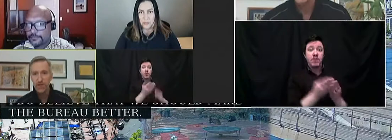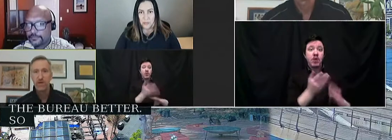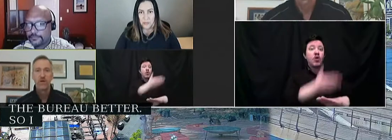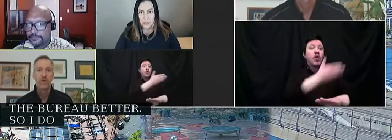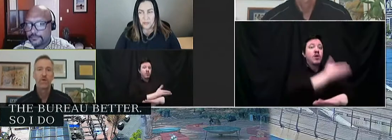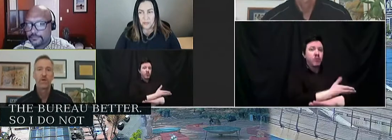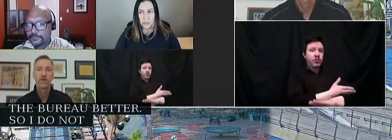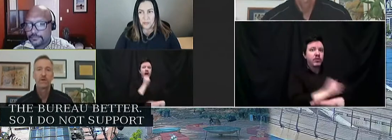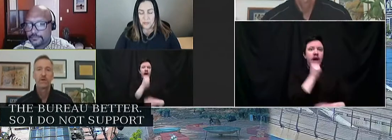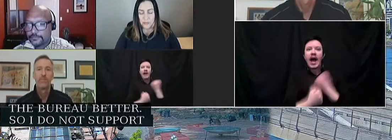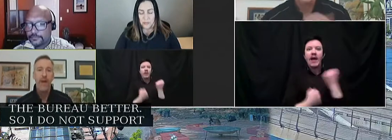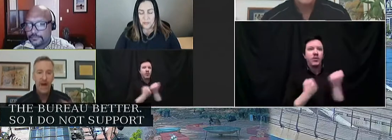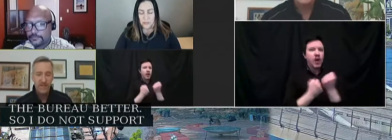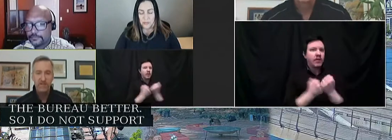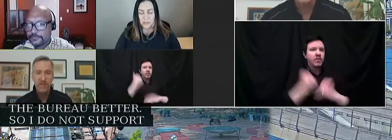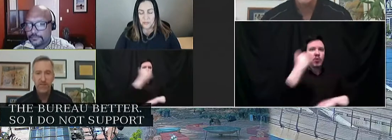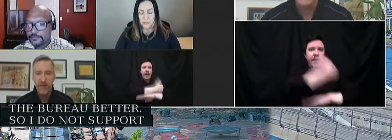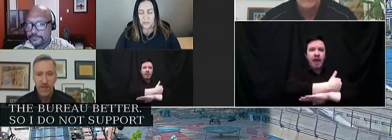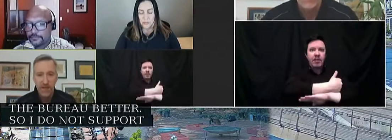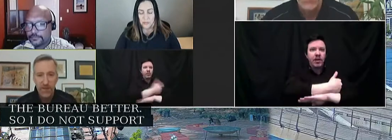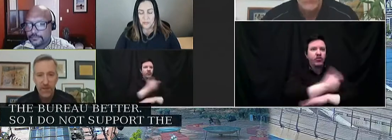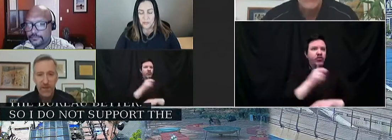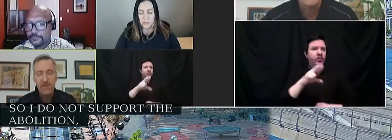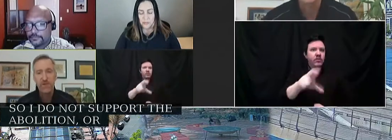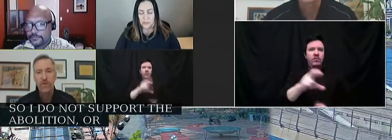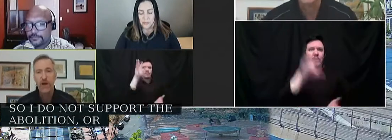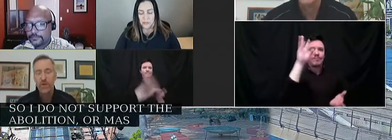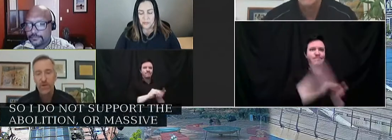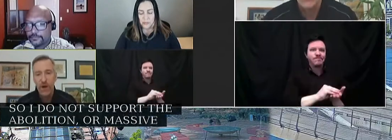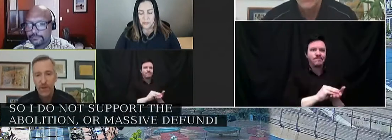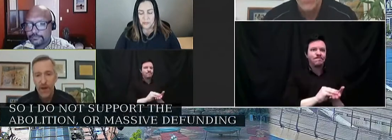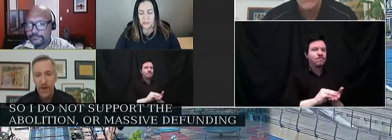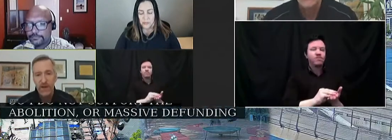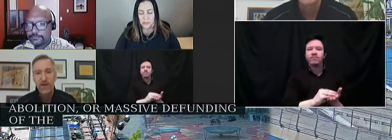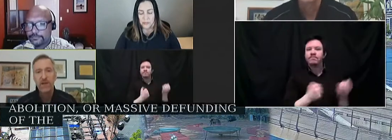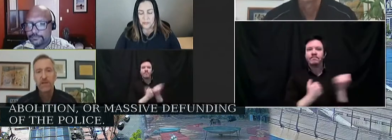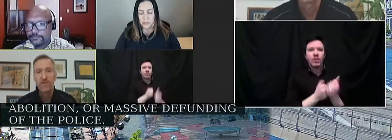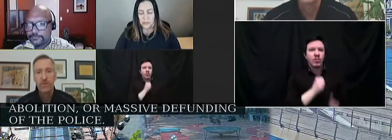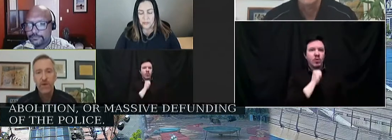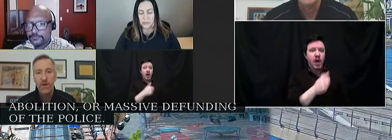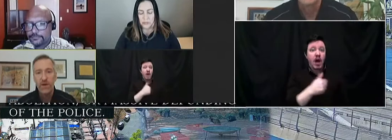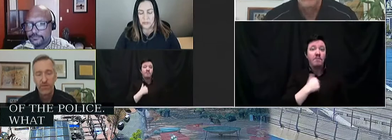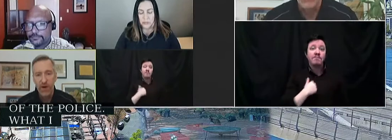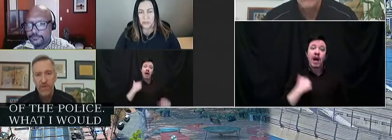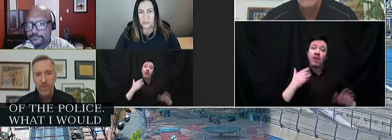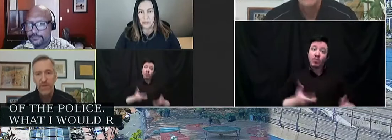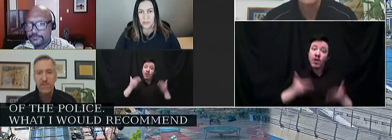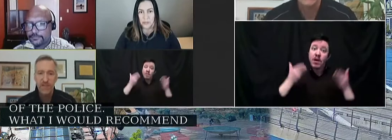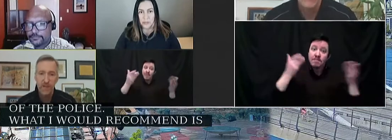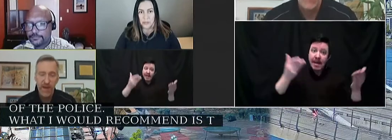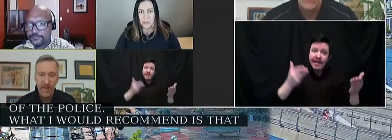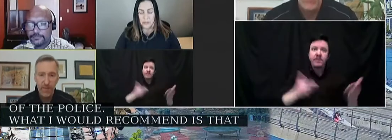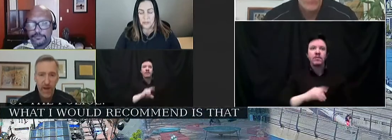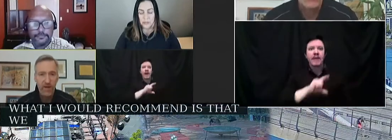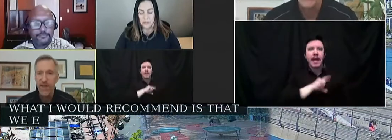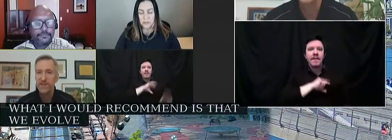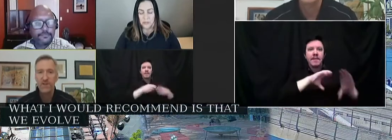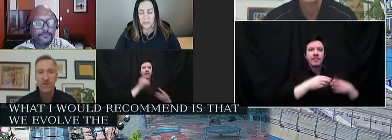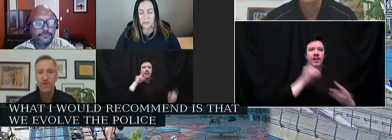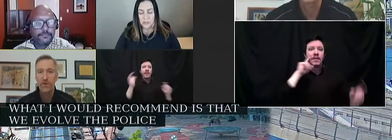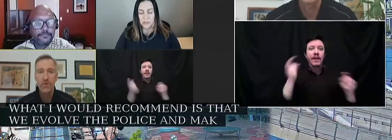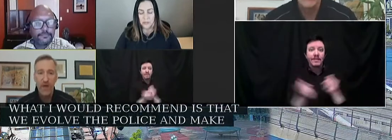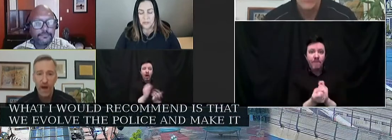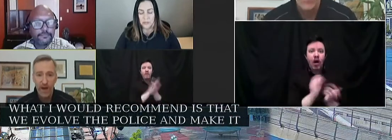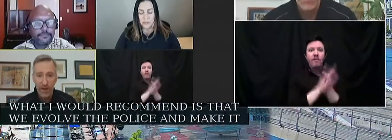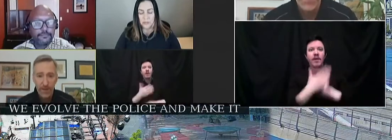abolition or massive defunding of the police. What I would recommend is that we evolve the police and make it better. And